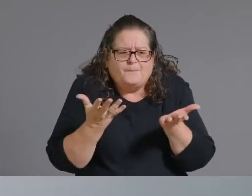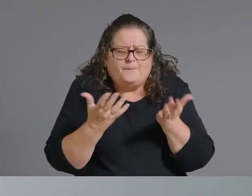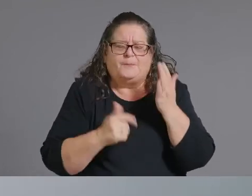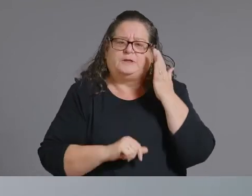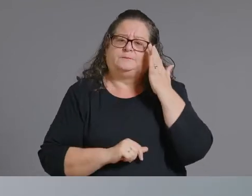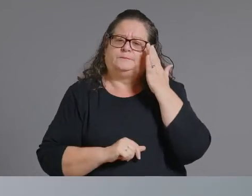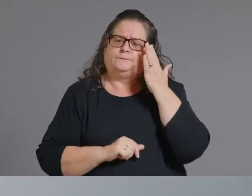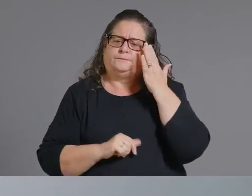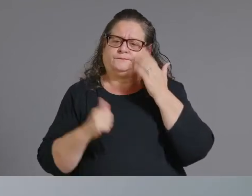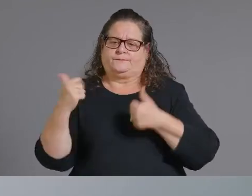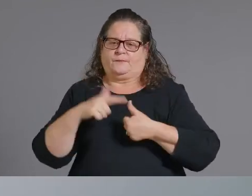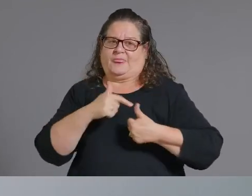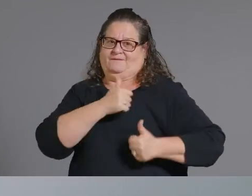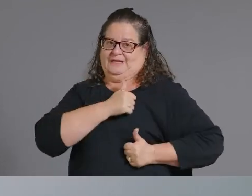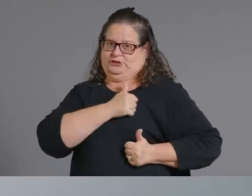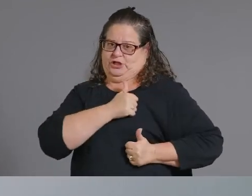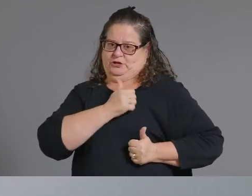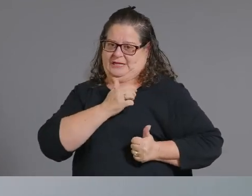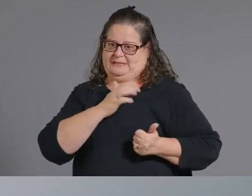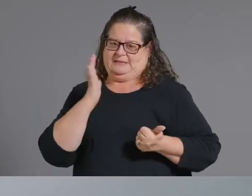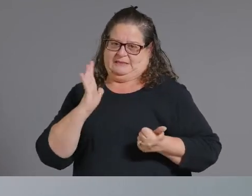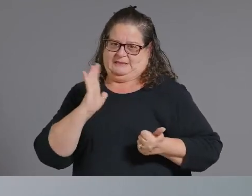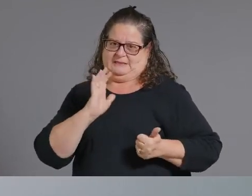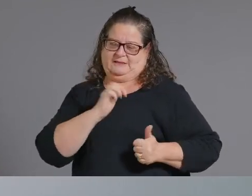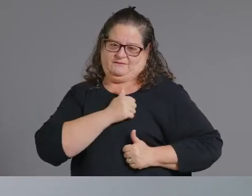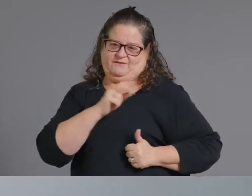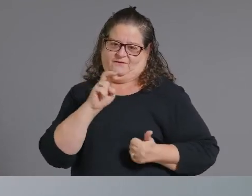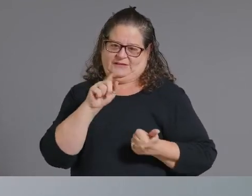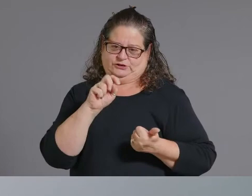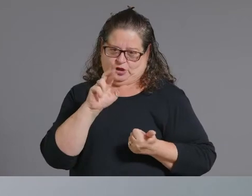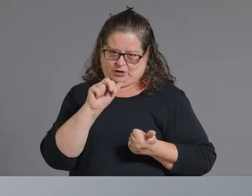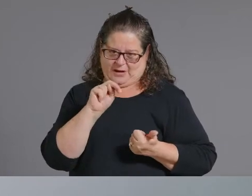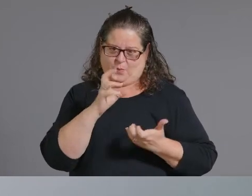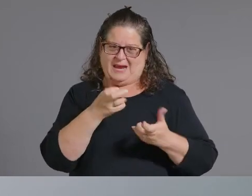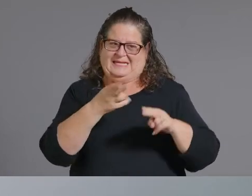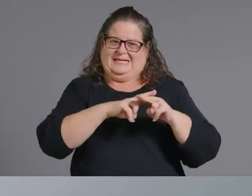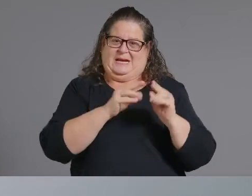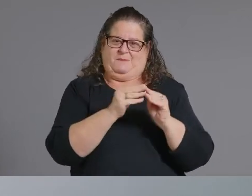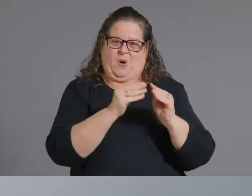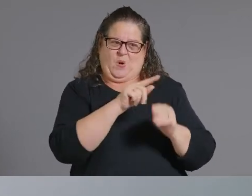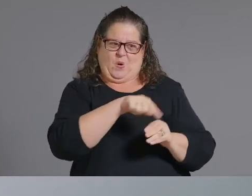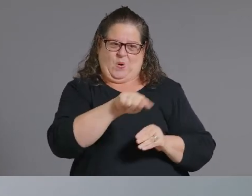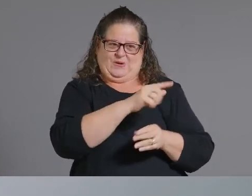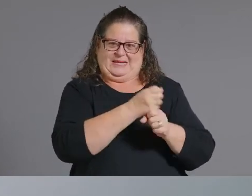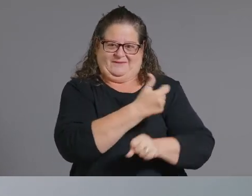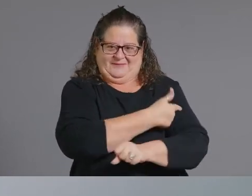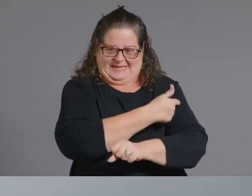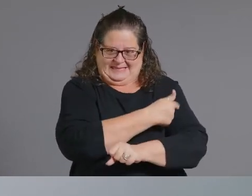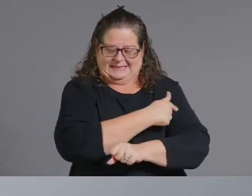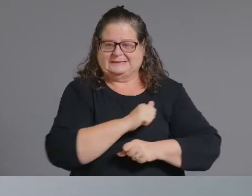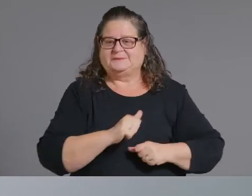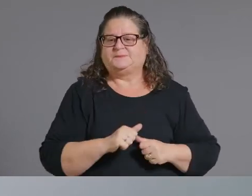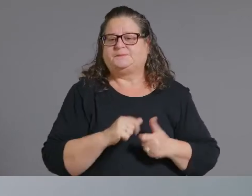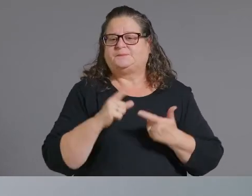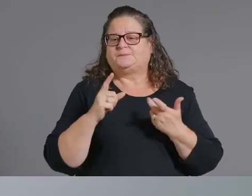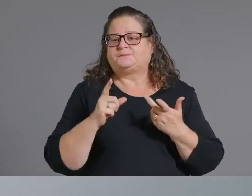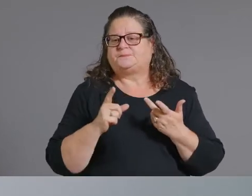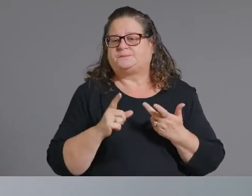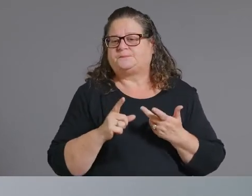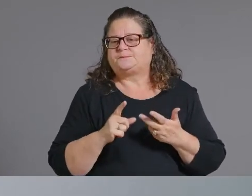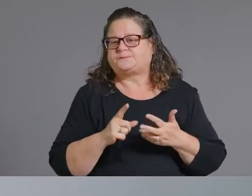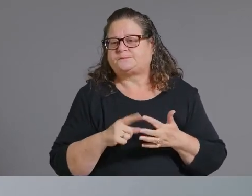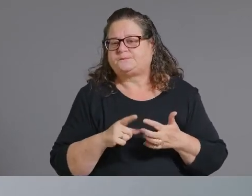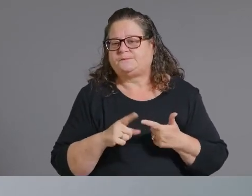population um to to help increase vaccination i know that we are looking at our african-american